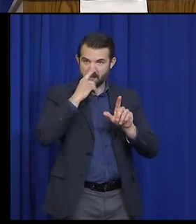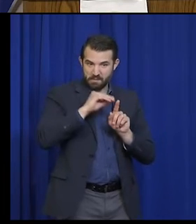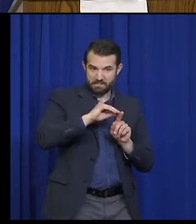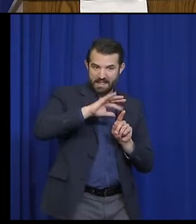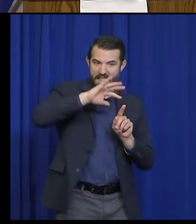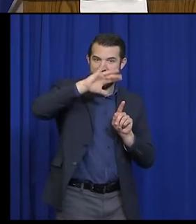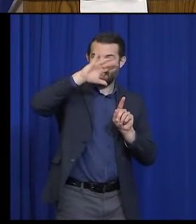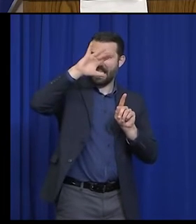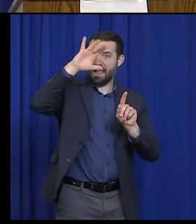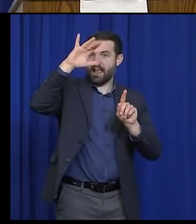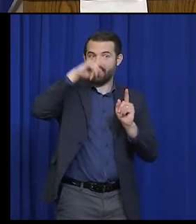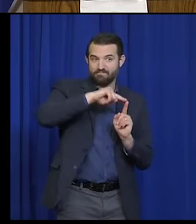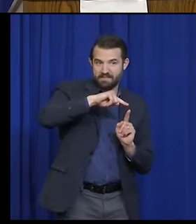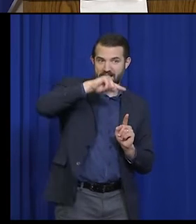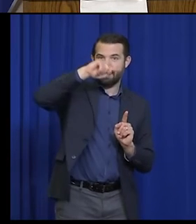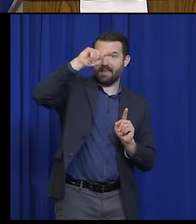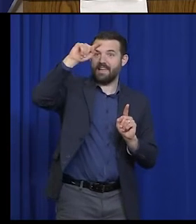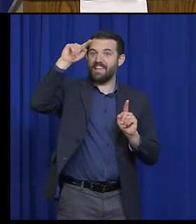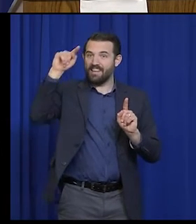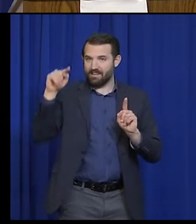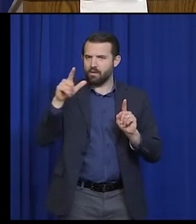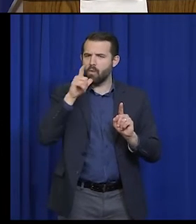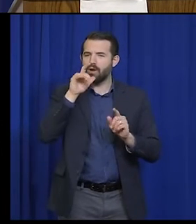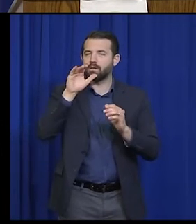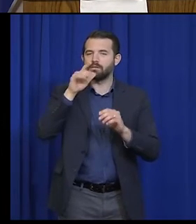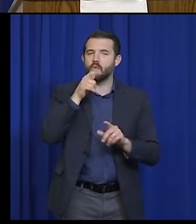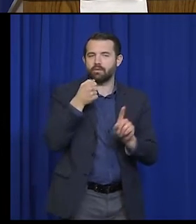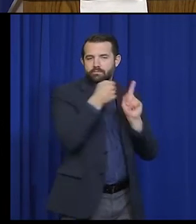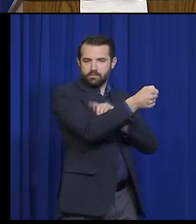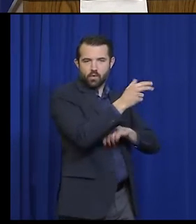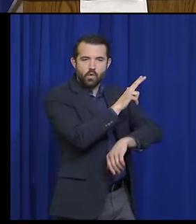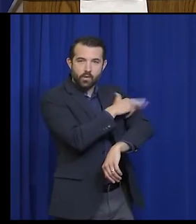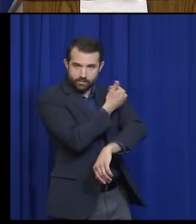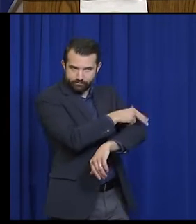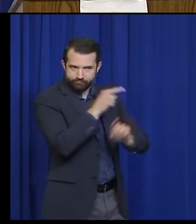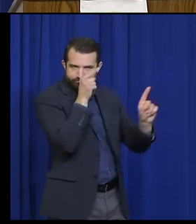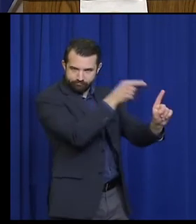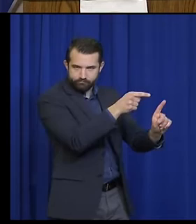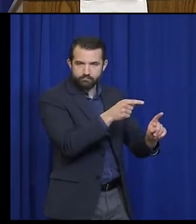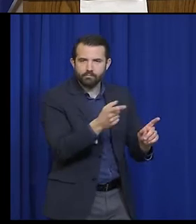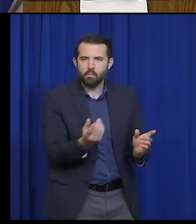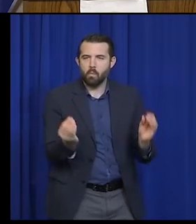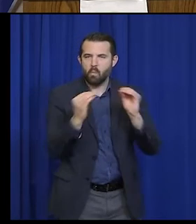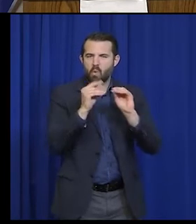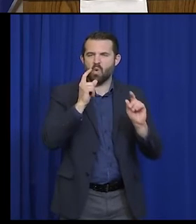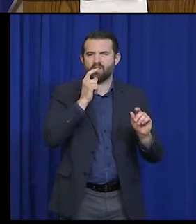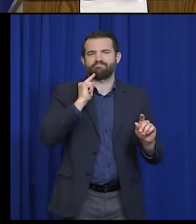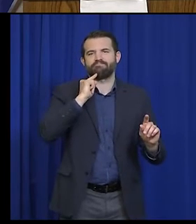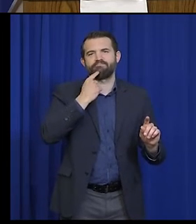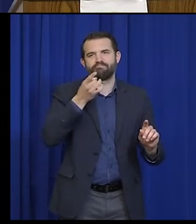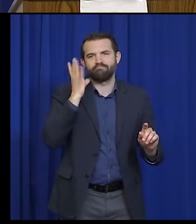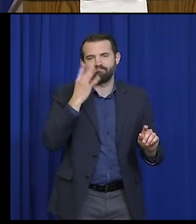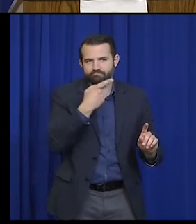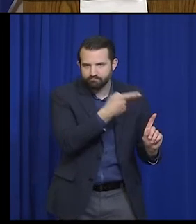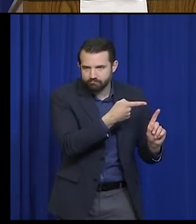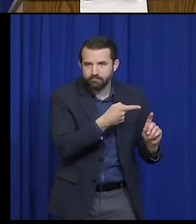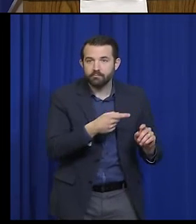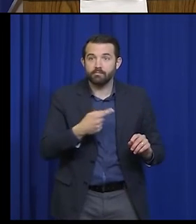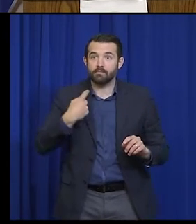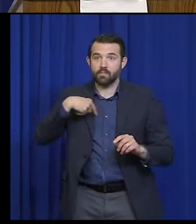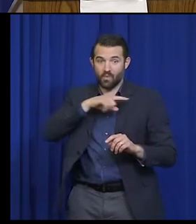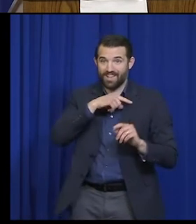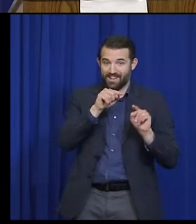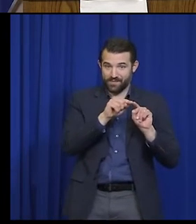severity of the outbreak on Maine people on a day-to-day basis. Similarly there, we saw something of an increase